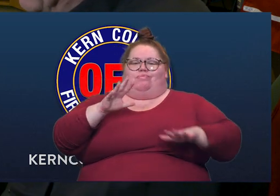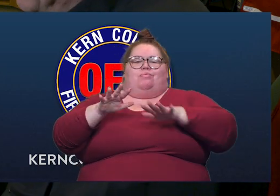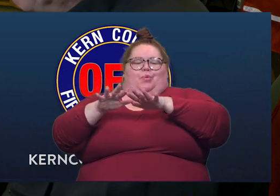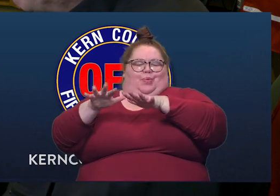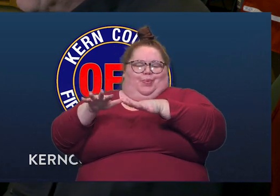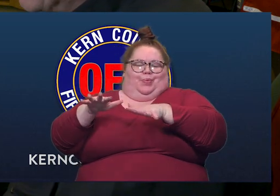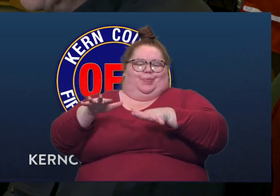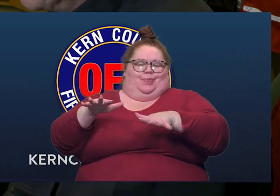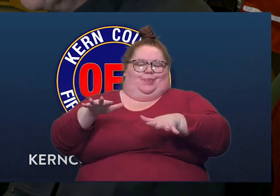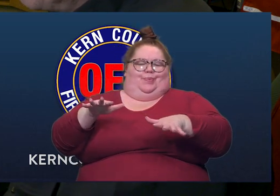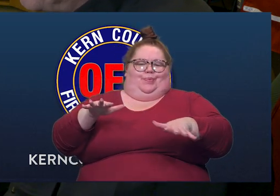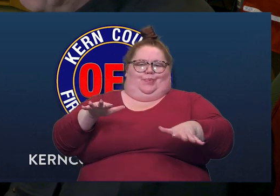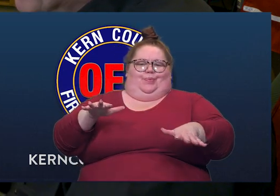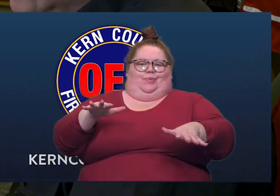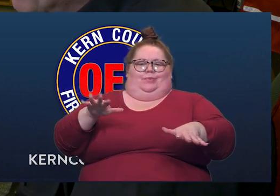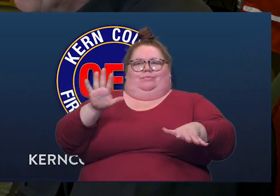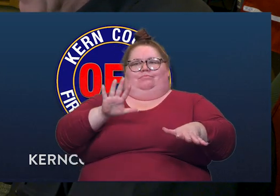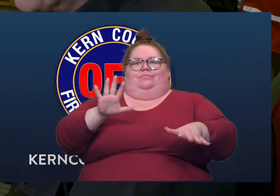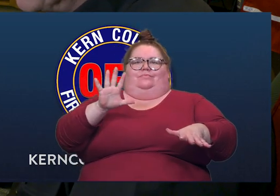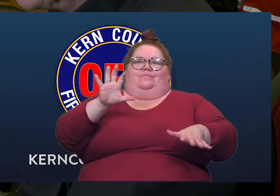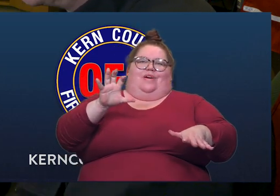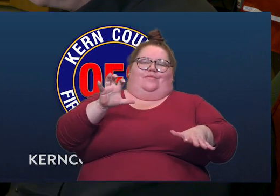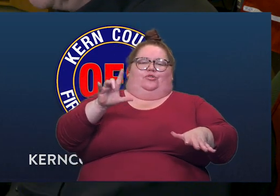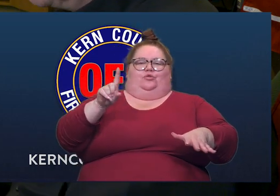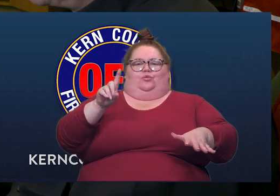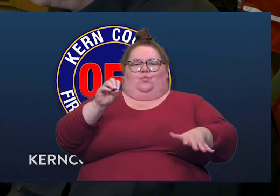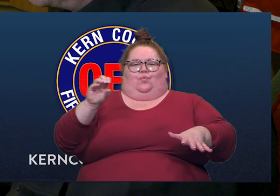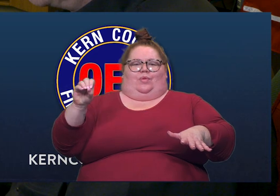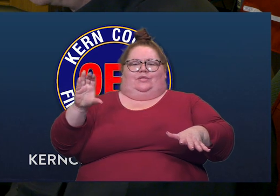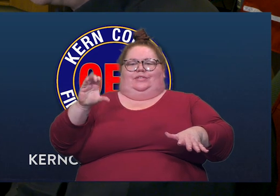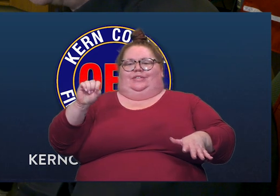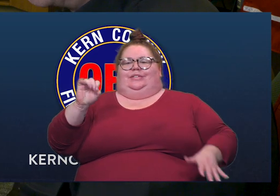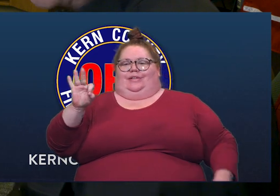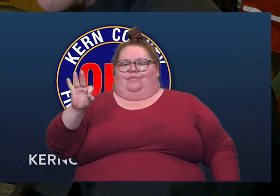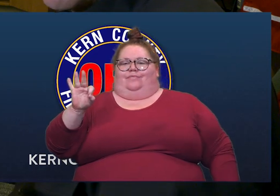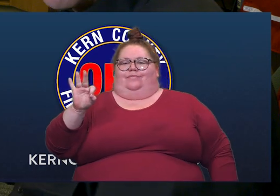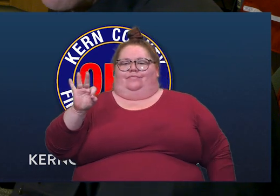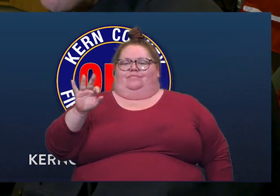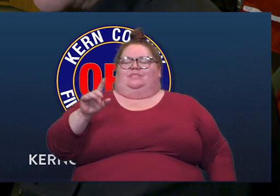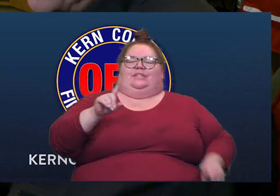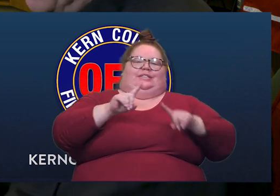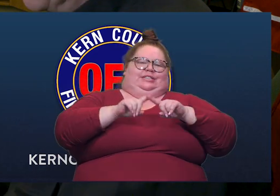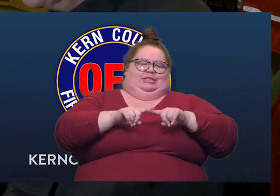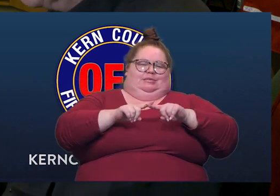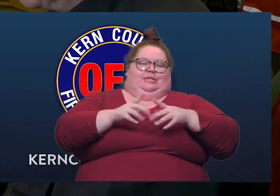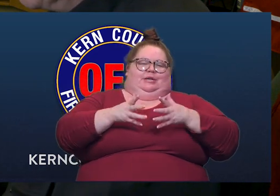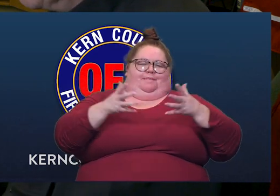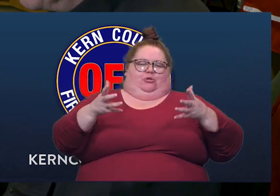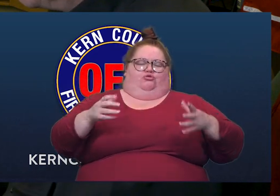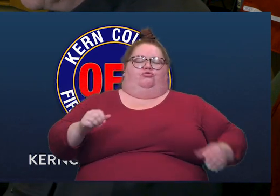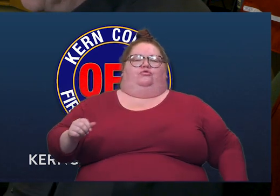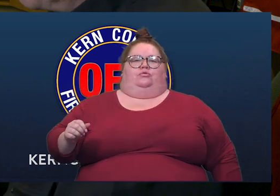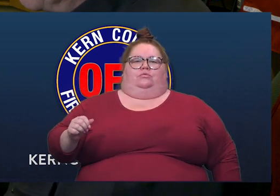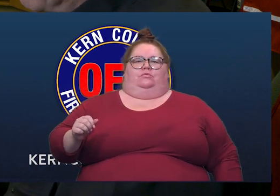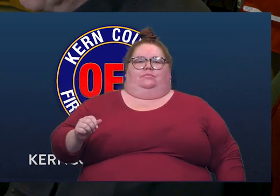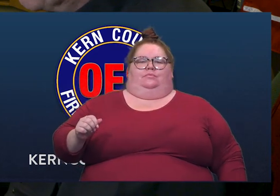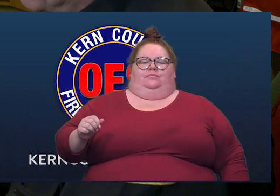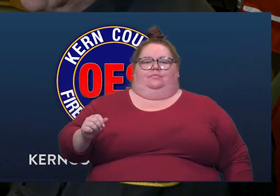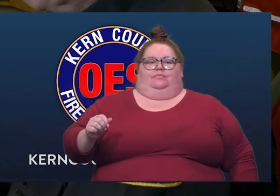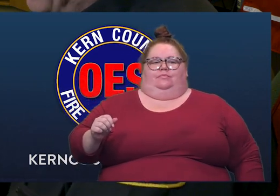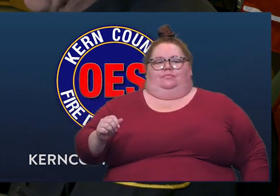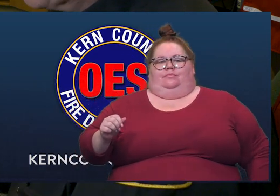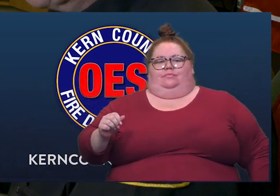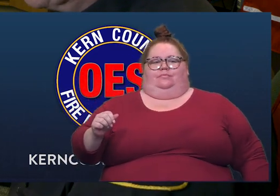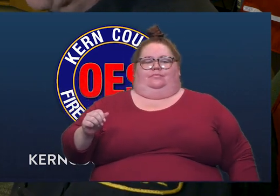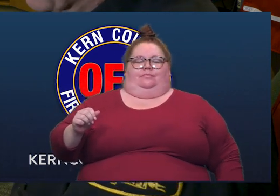500 to 1,000 CFS somewhere in there, depending on the usage off of the river.